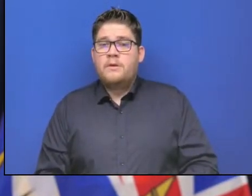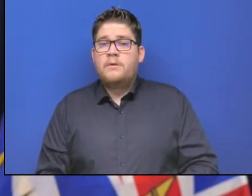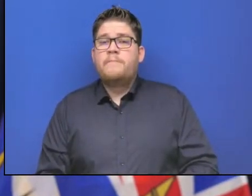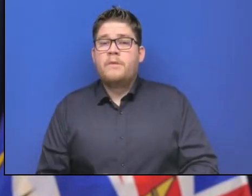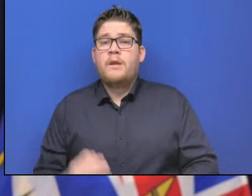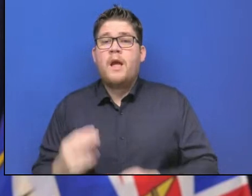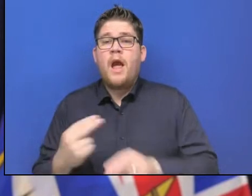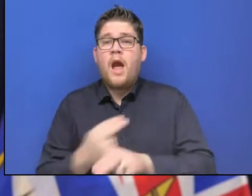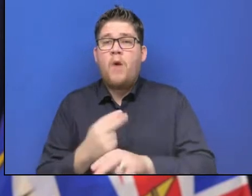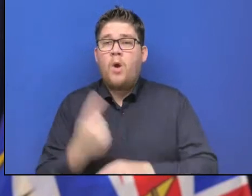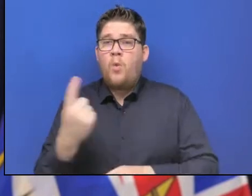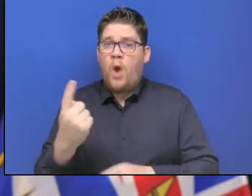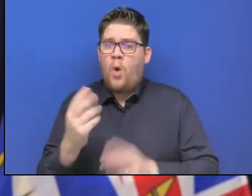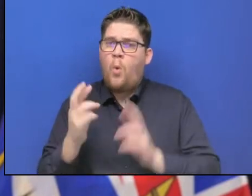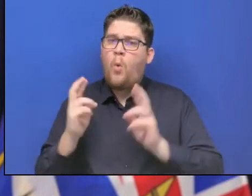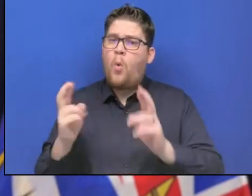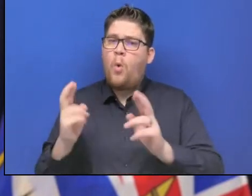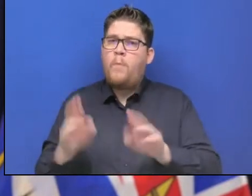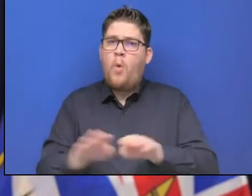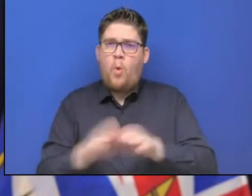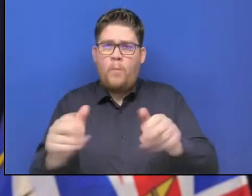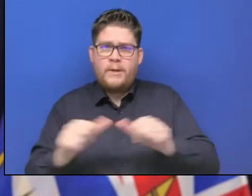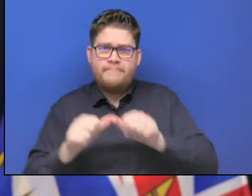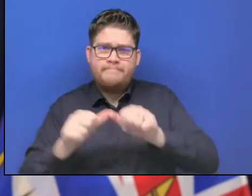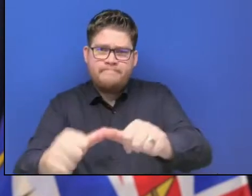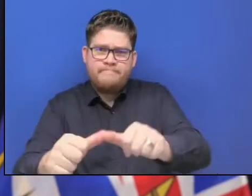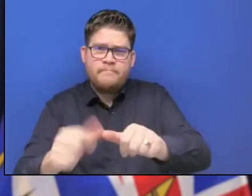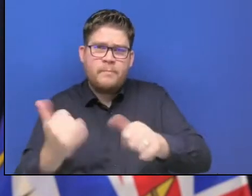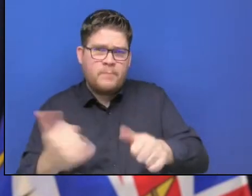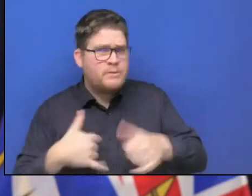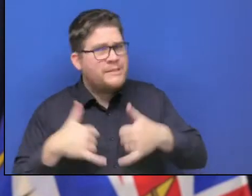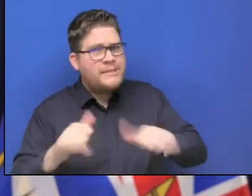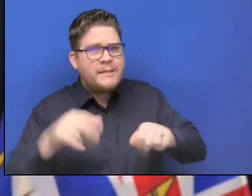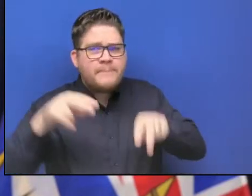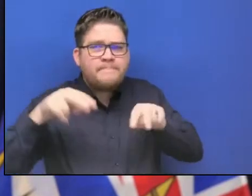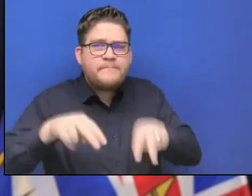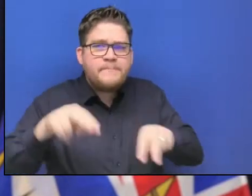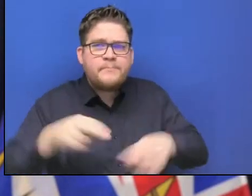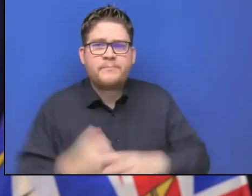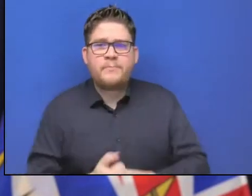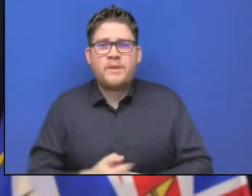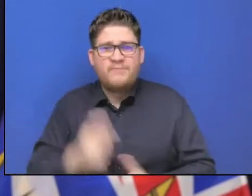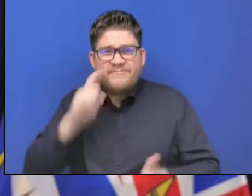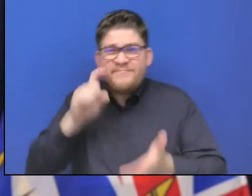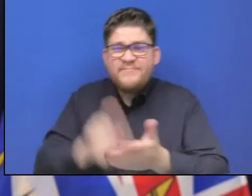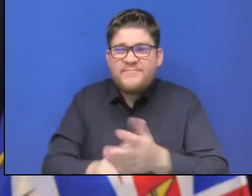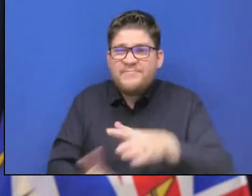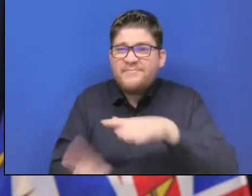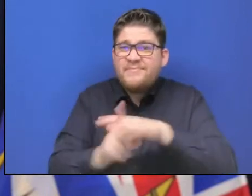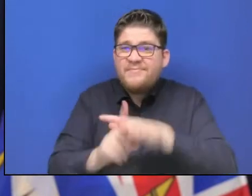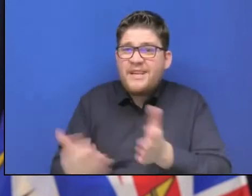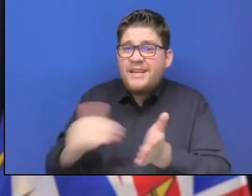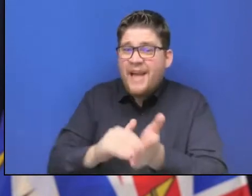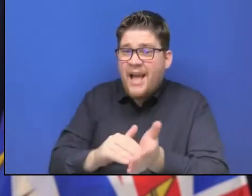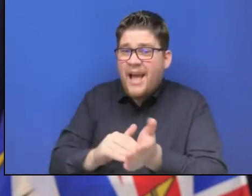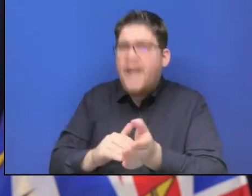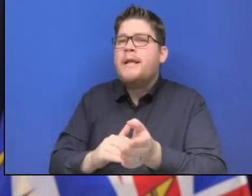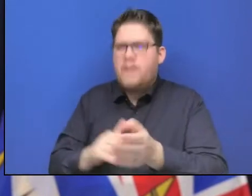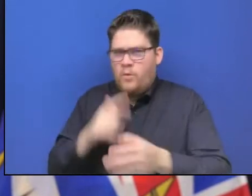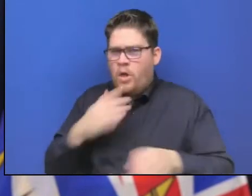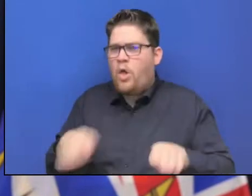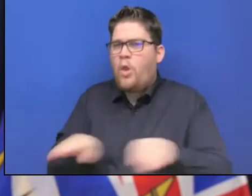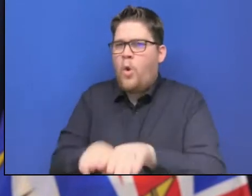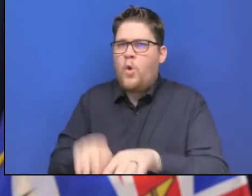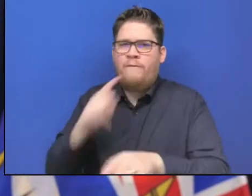its performance and if necessary we may have to close the highway again. Because safety is always our first priority. But with that caution, this is definitely good news.